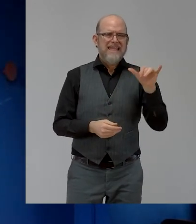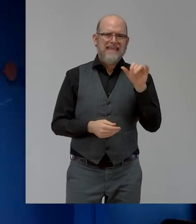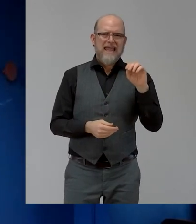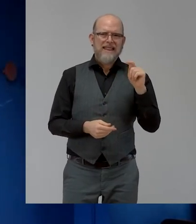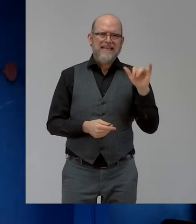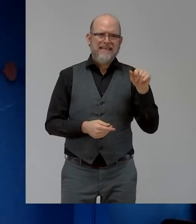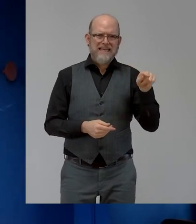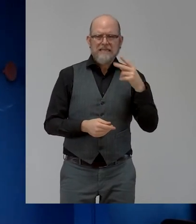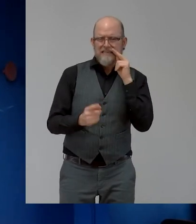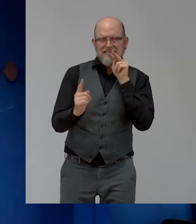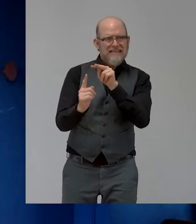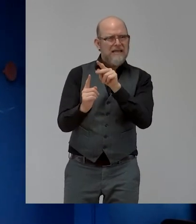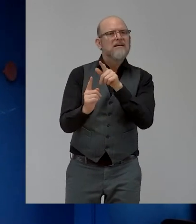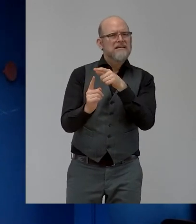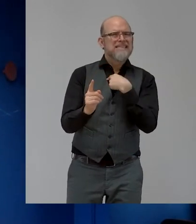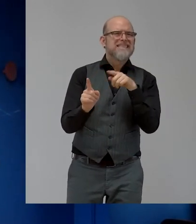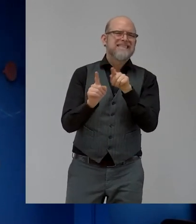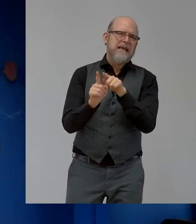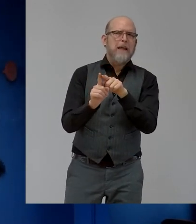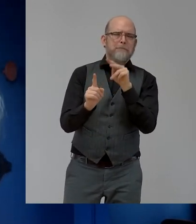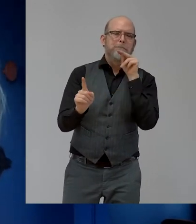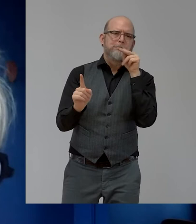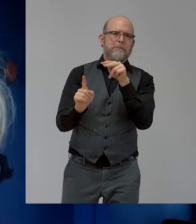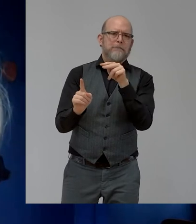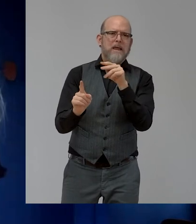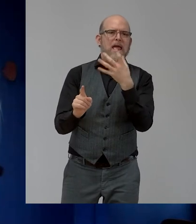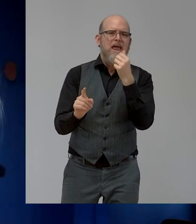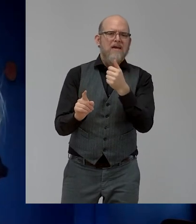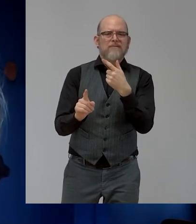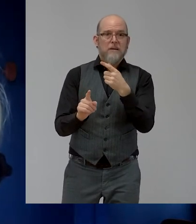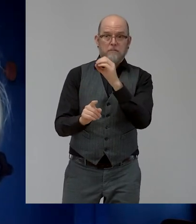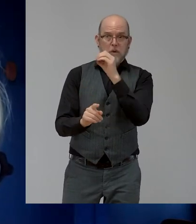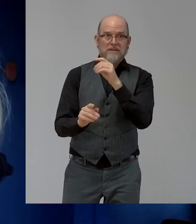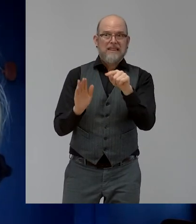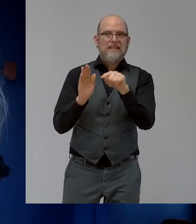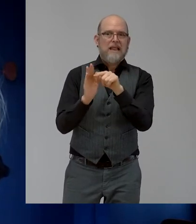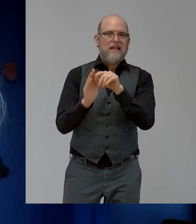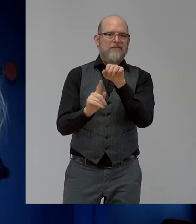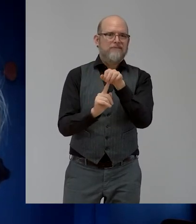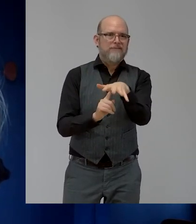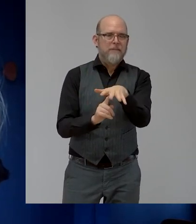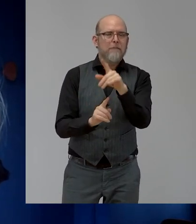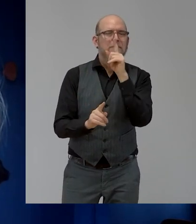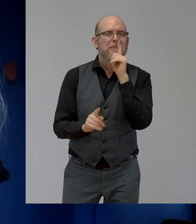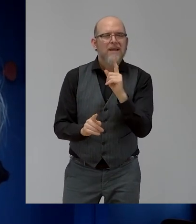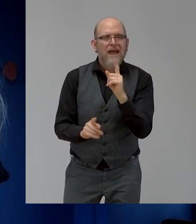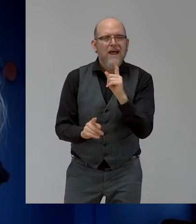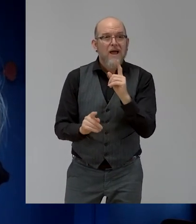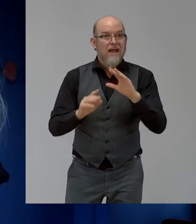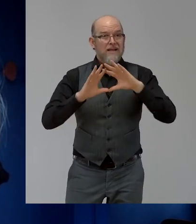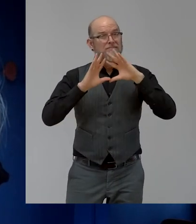the negative implications of quotas, but all in all, I think